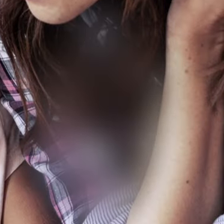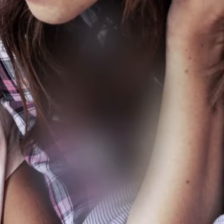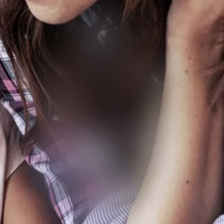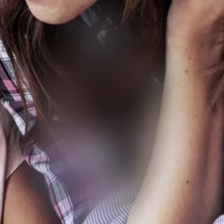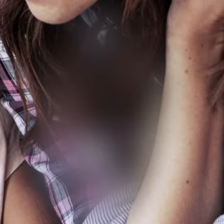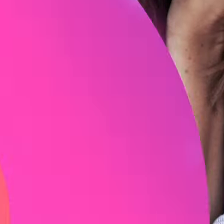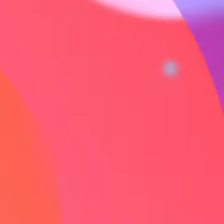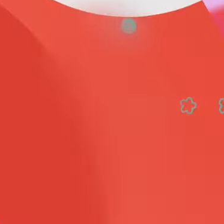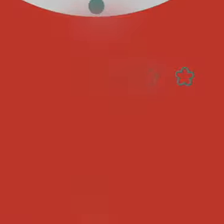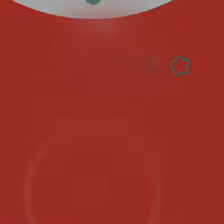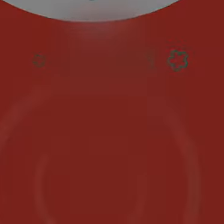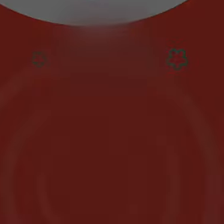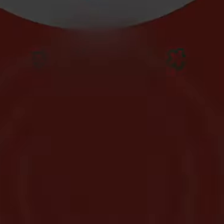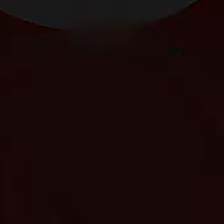learn the same way to feel GPS calling from human Cinematheic power. Elias